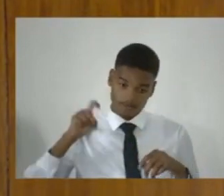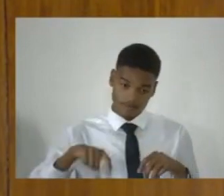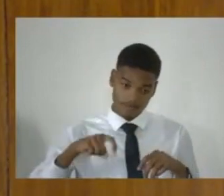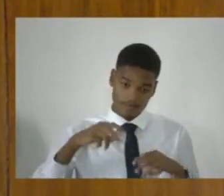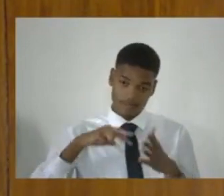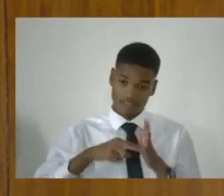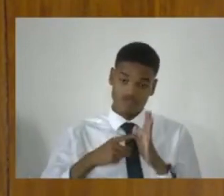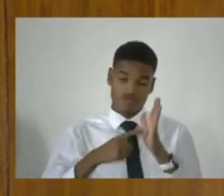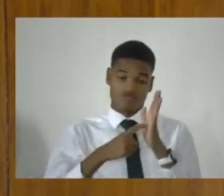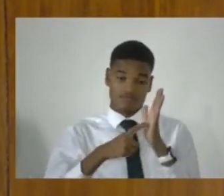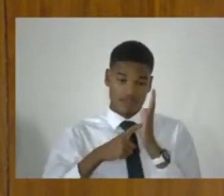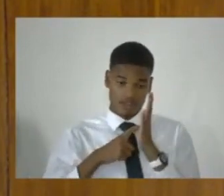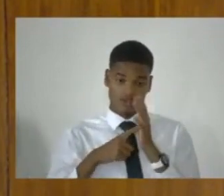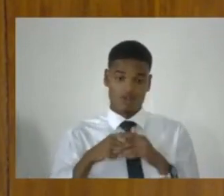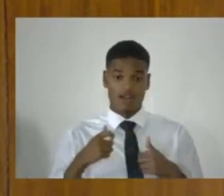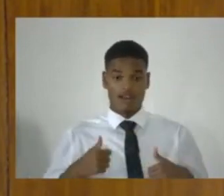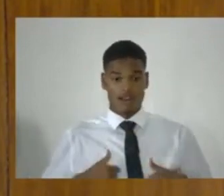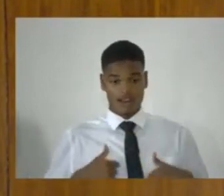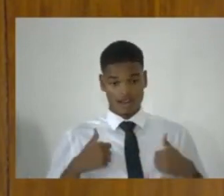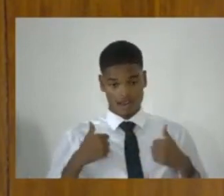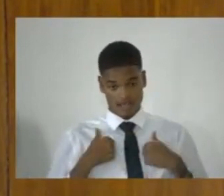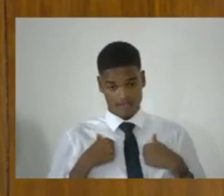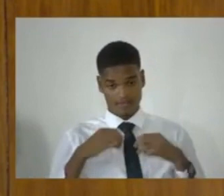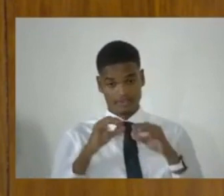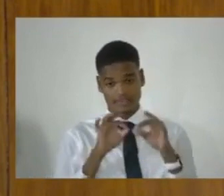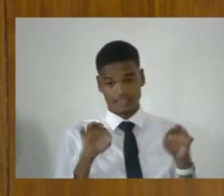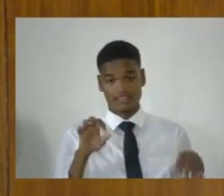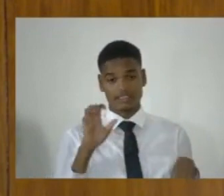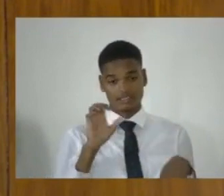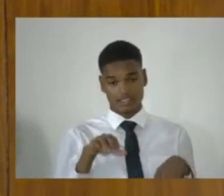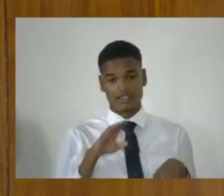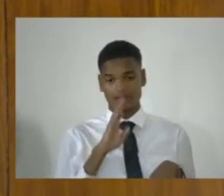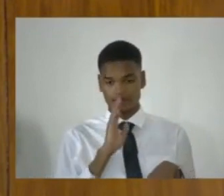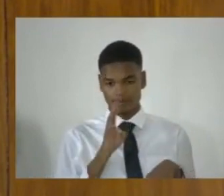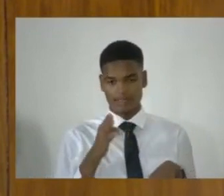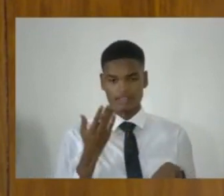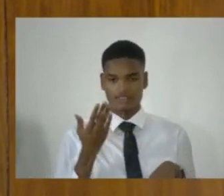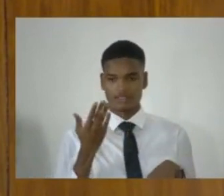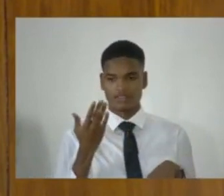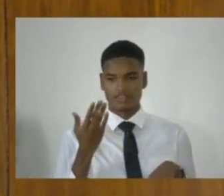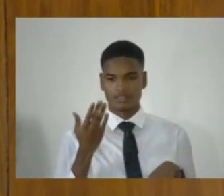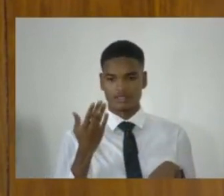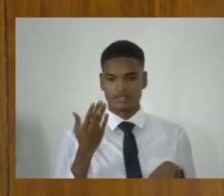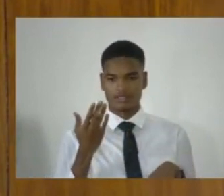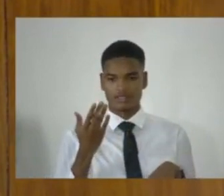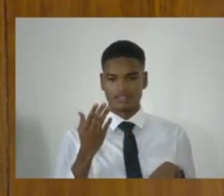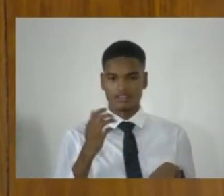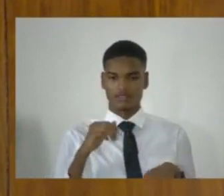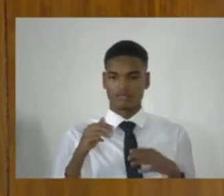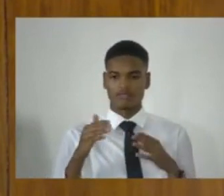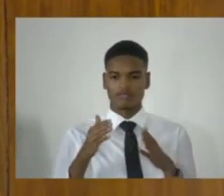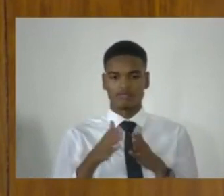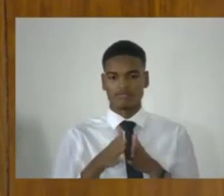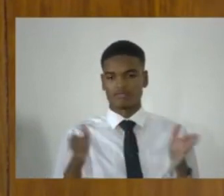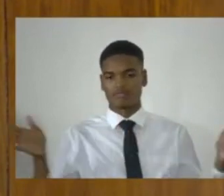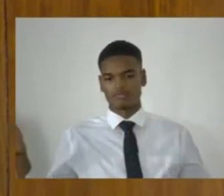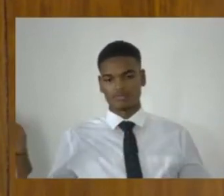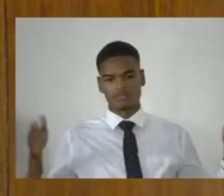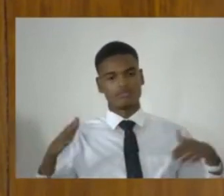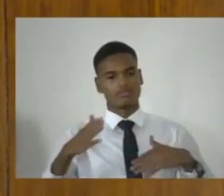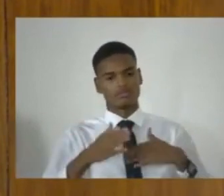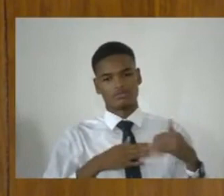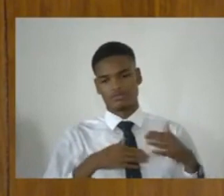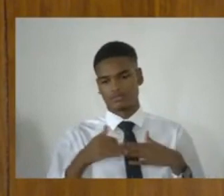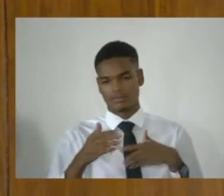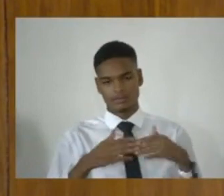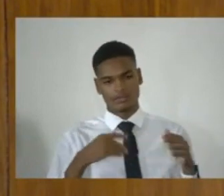could be considered to be disproportionate to the potential crime